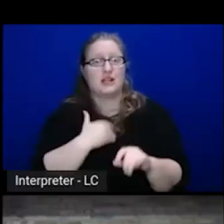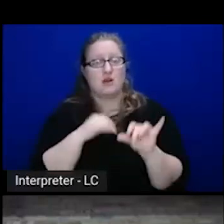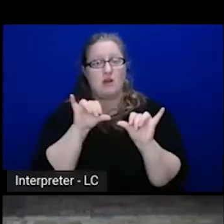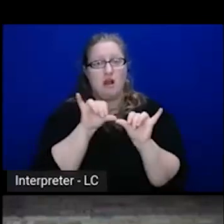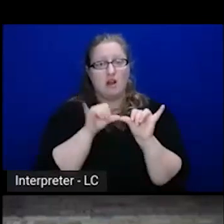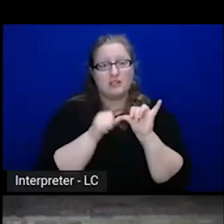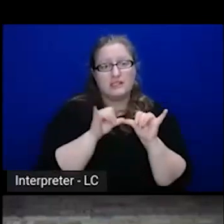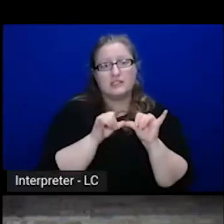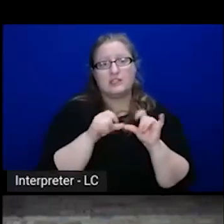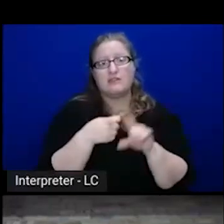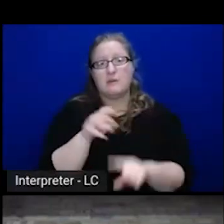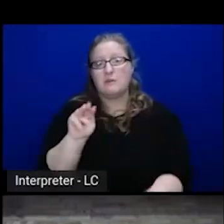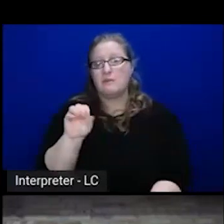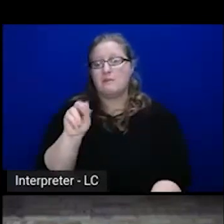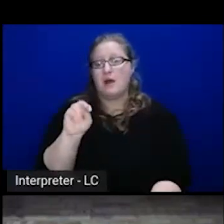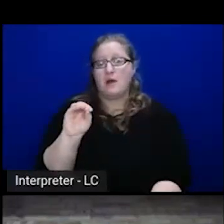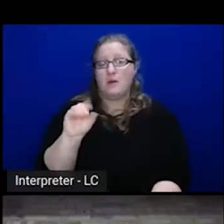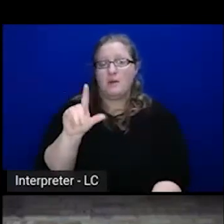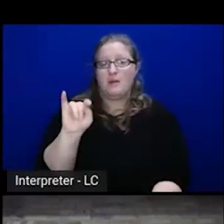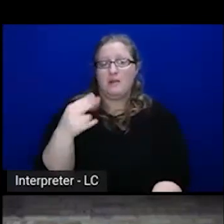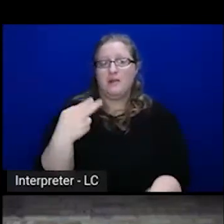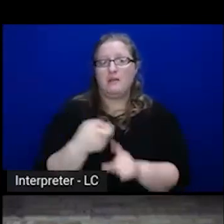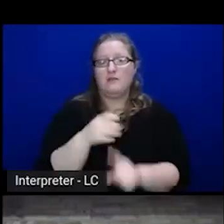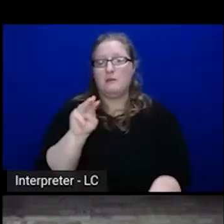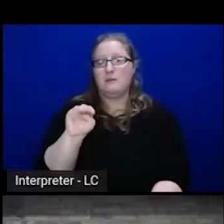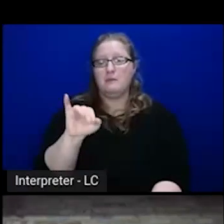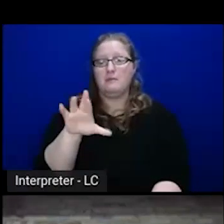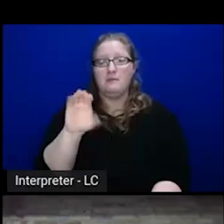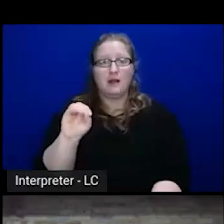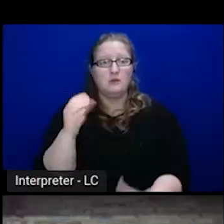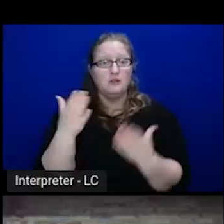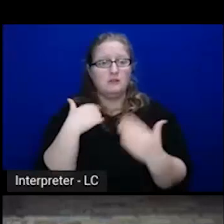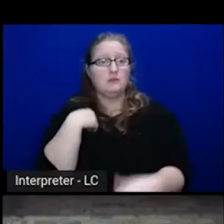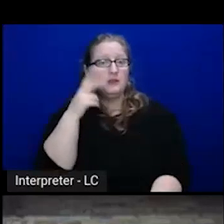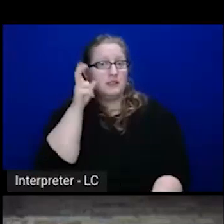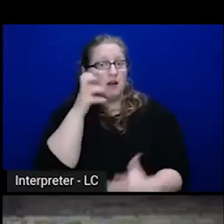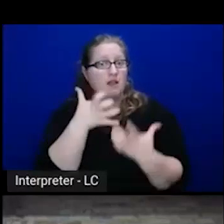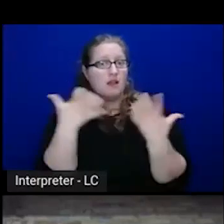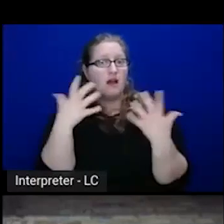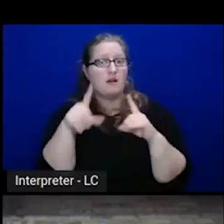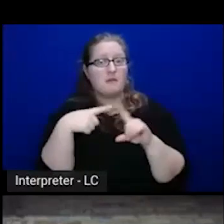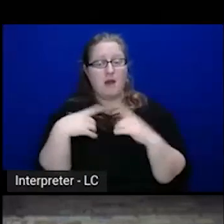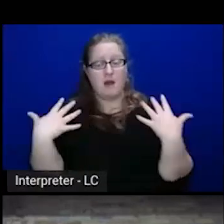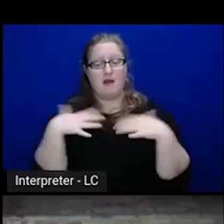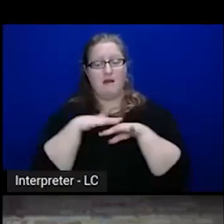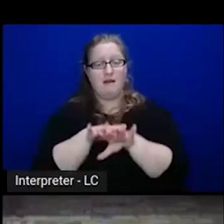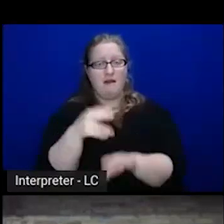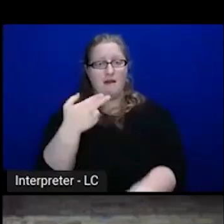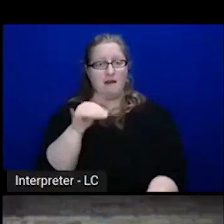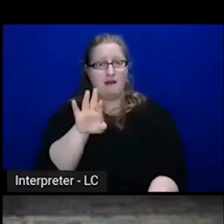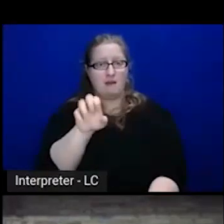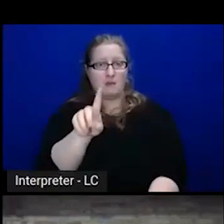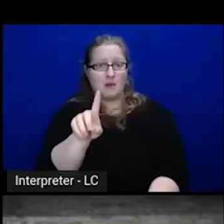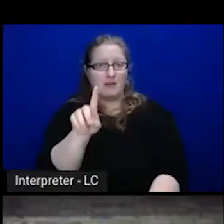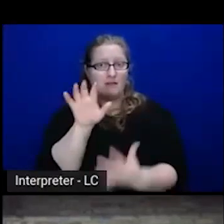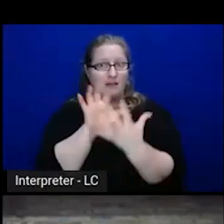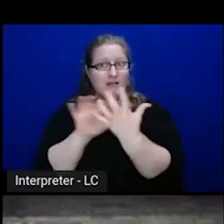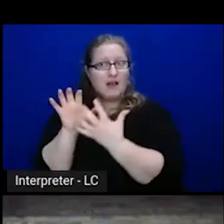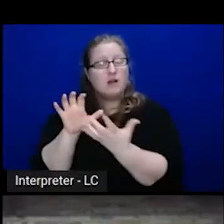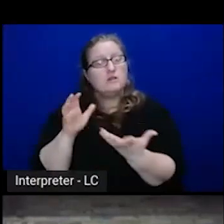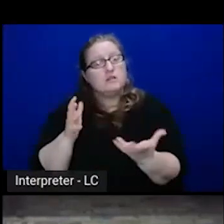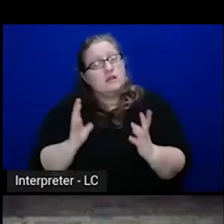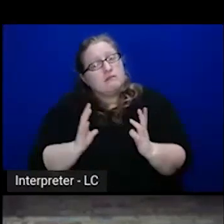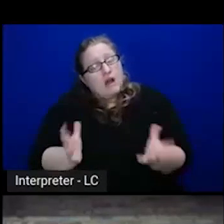microservices. We're hearing a lot about hybrid cloud, right? And that's all fine and wonderful,